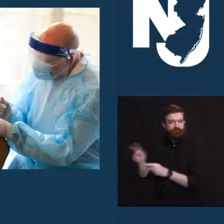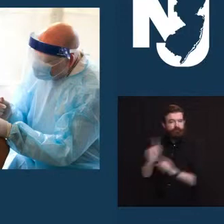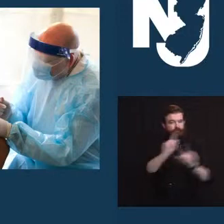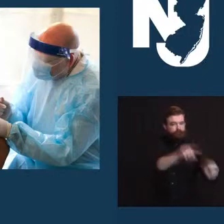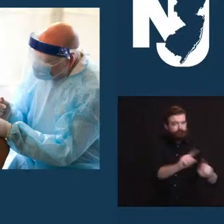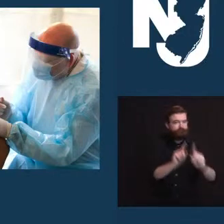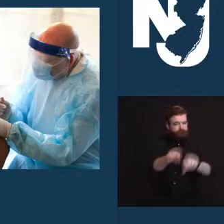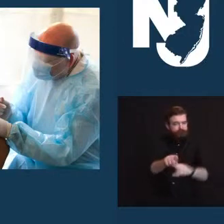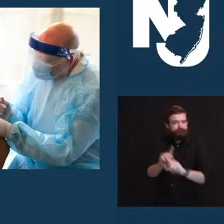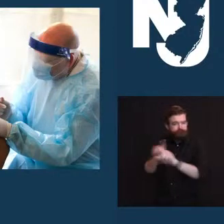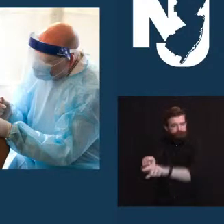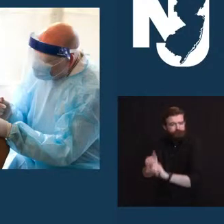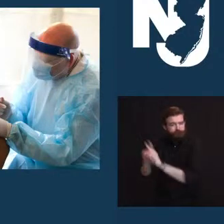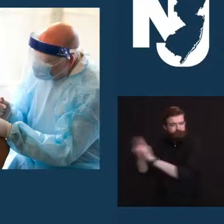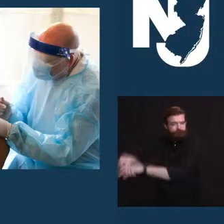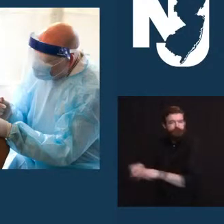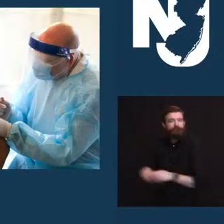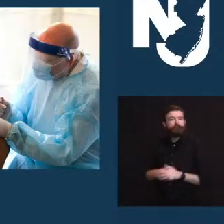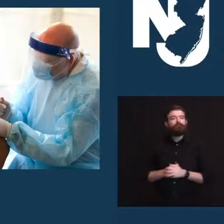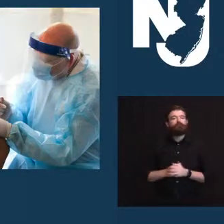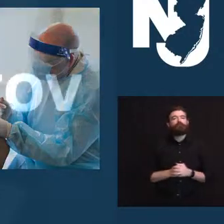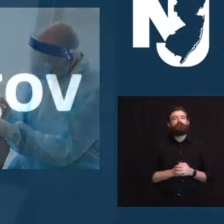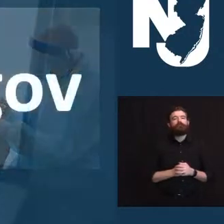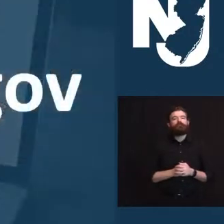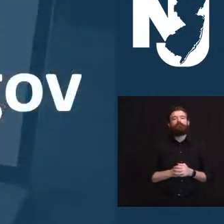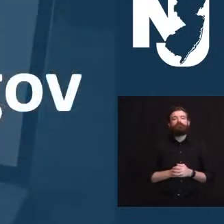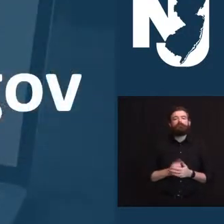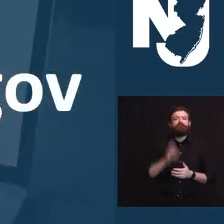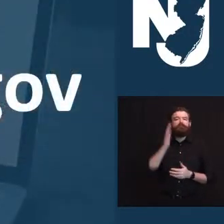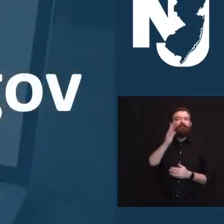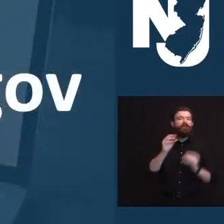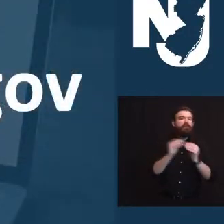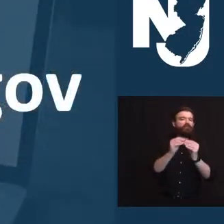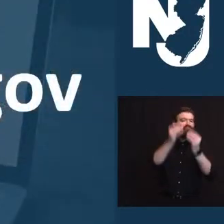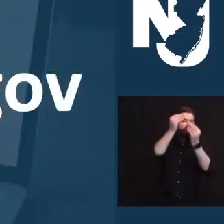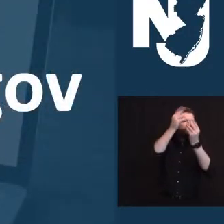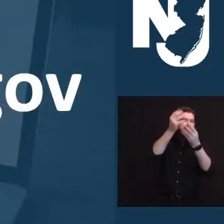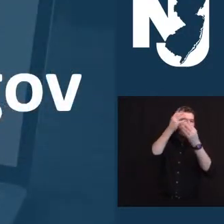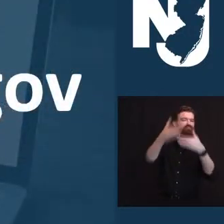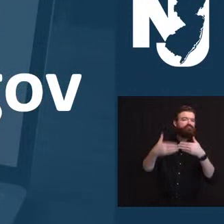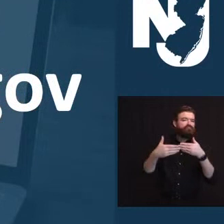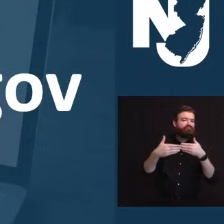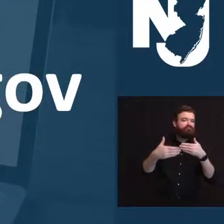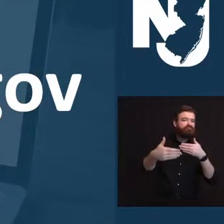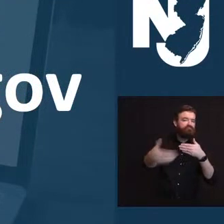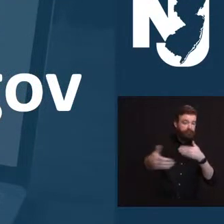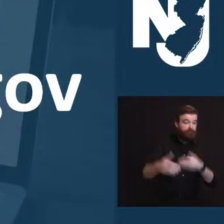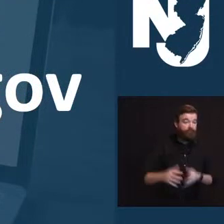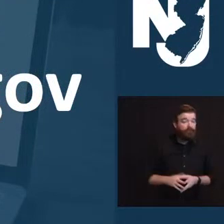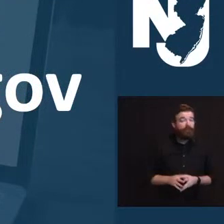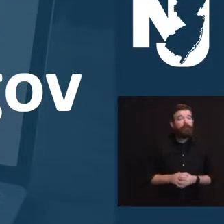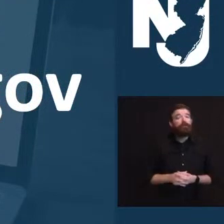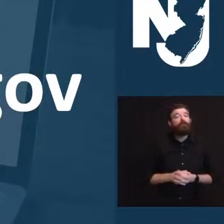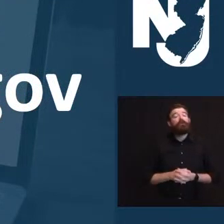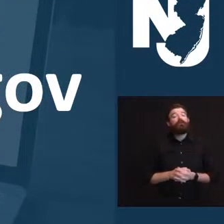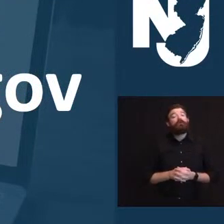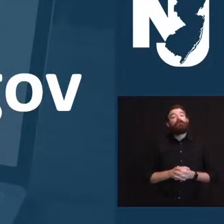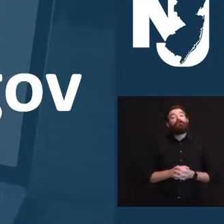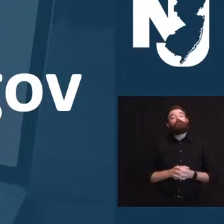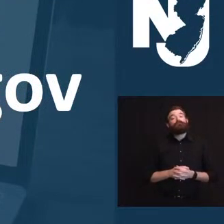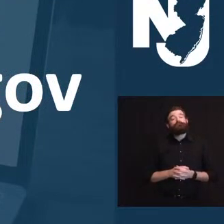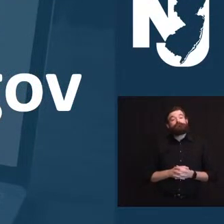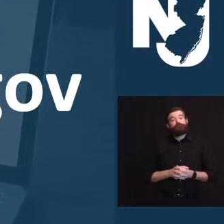unfolds. With each passing day, our vaccination program is growing a little larger and